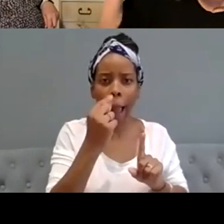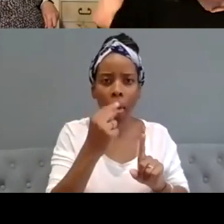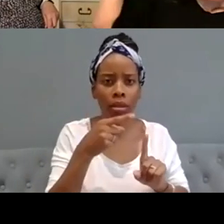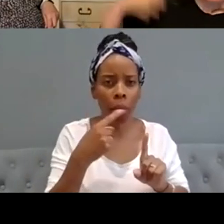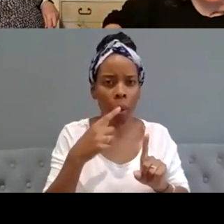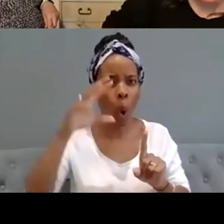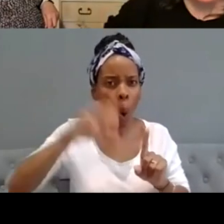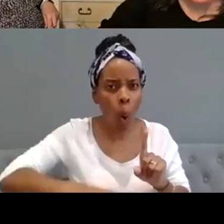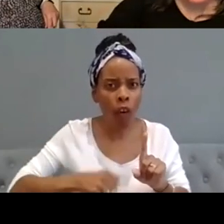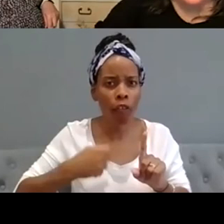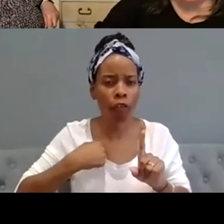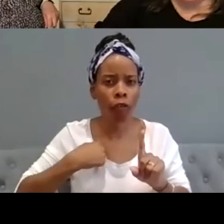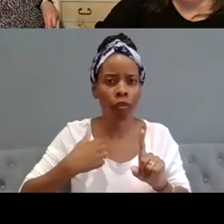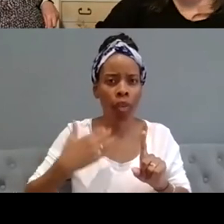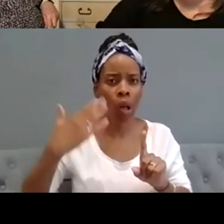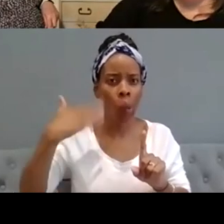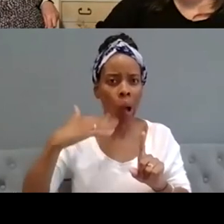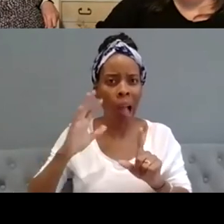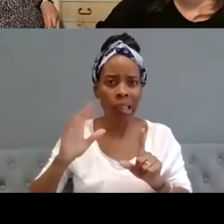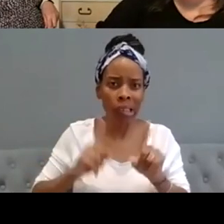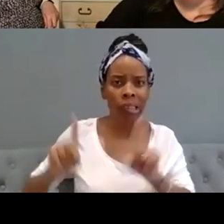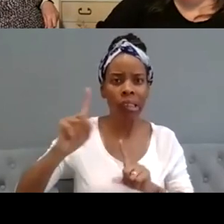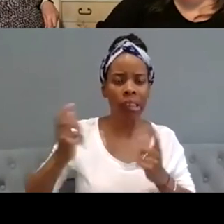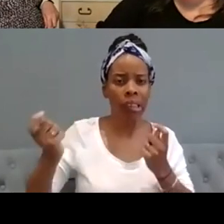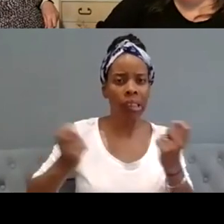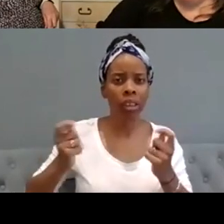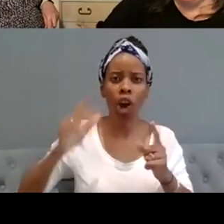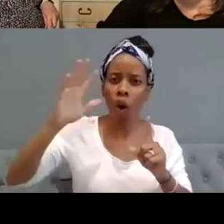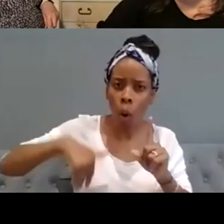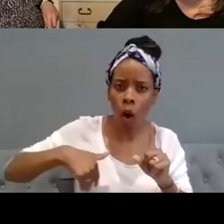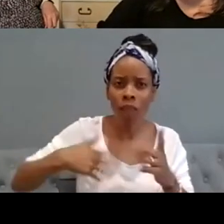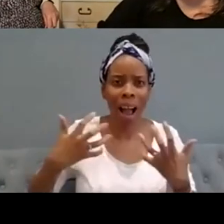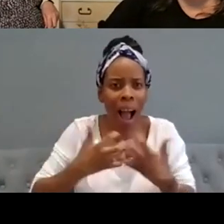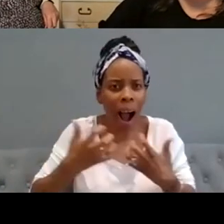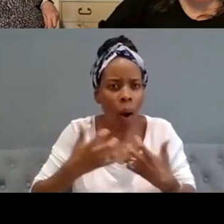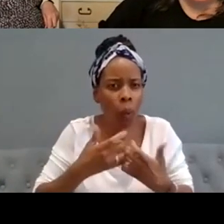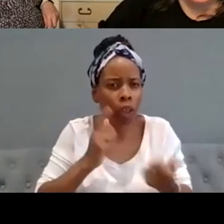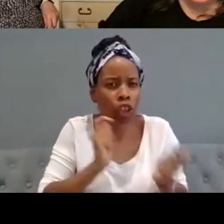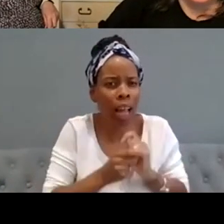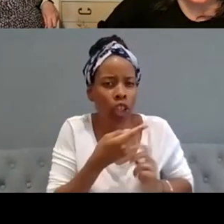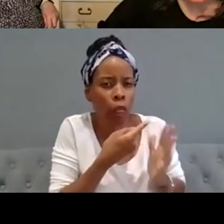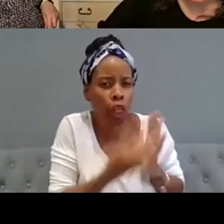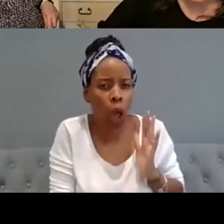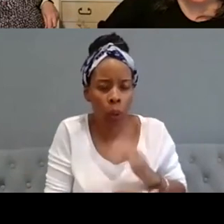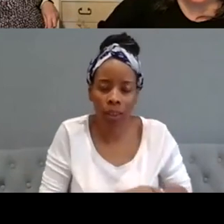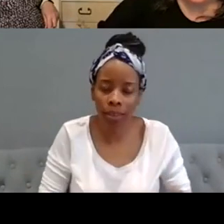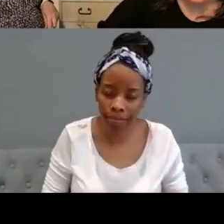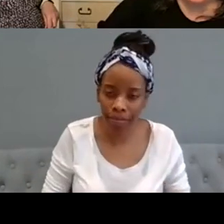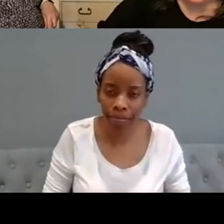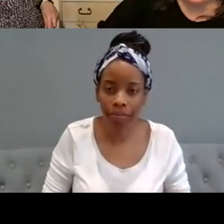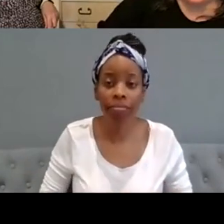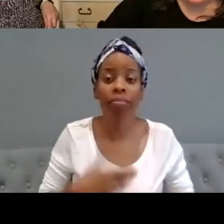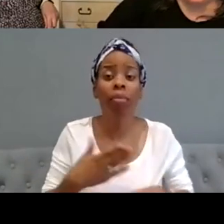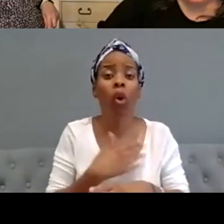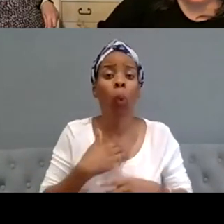could have gone so far and i'm sure we can carry these conversations on um but just to kind of finish off um i'd just like to give